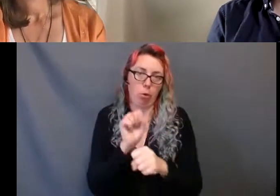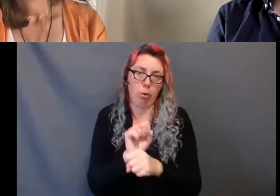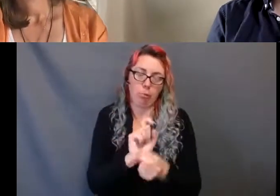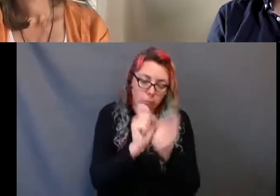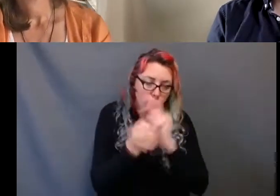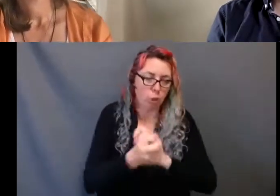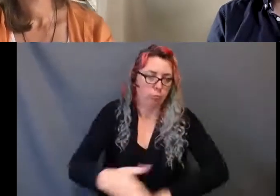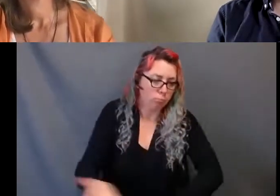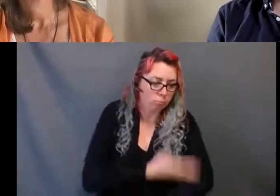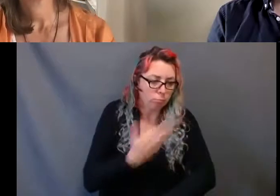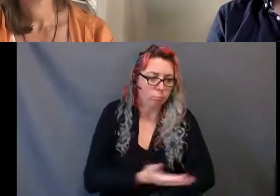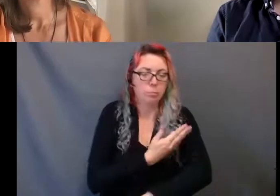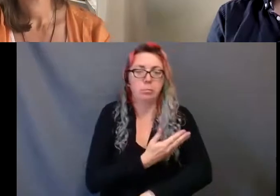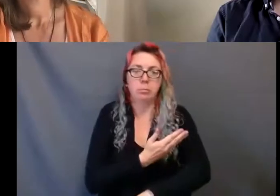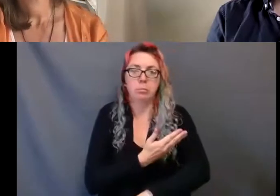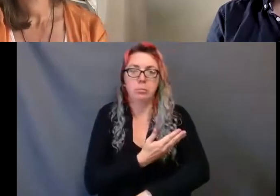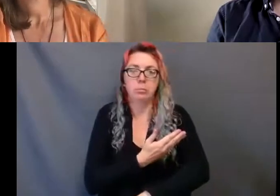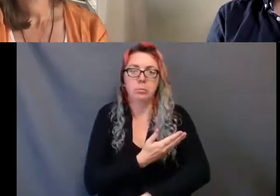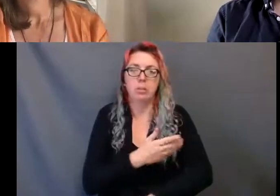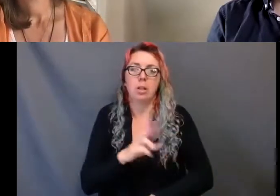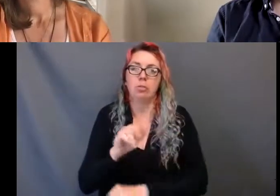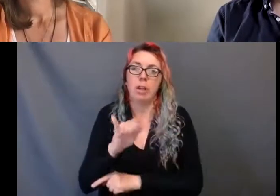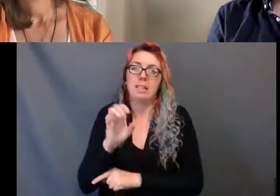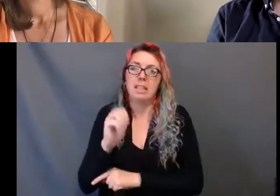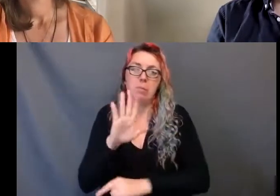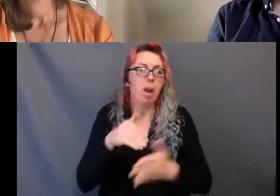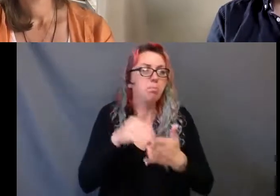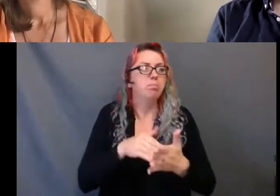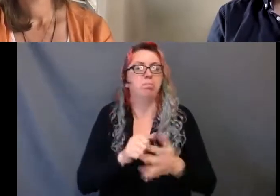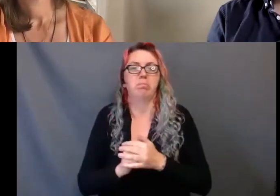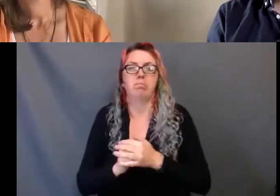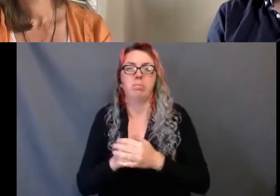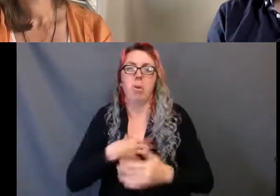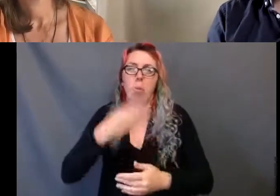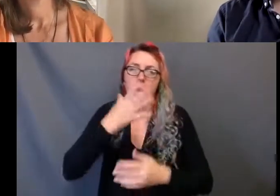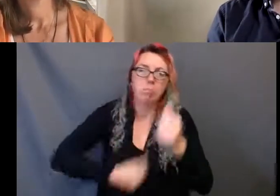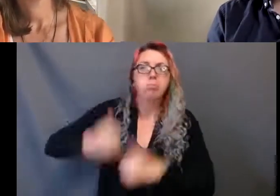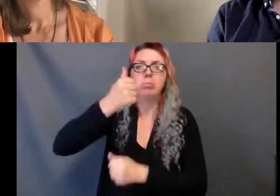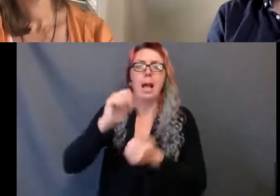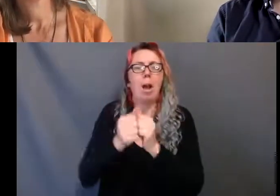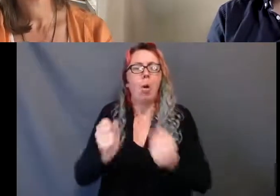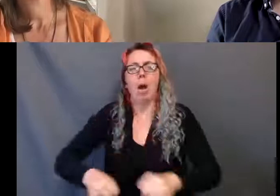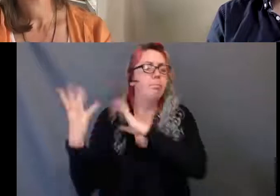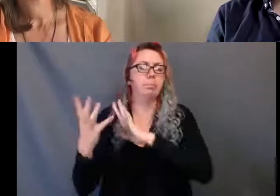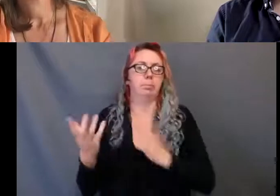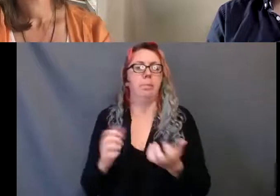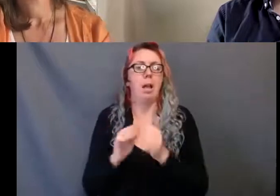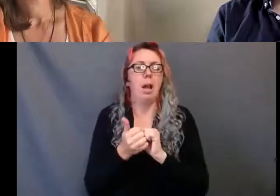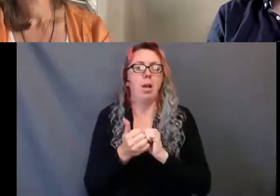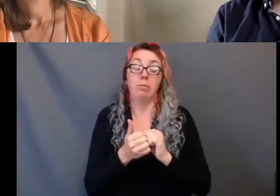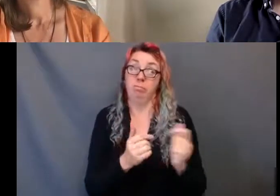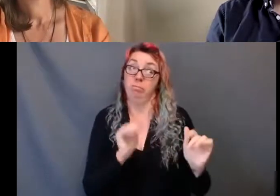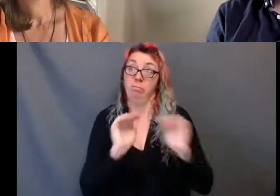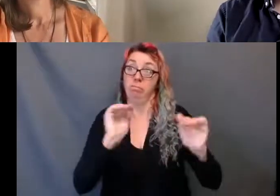systemic racism and white supremacy and identifying what they are doing to uproot it. And to do that, you've got to get your root digging